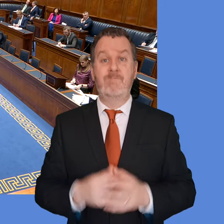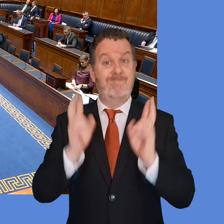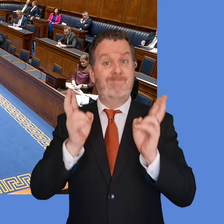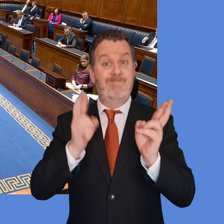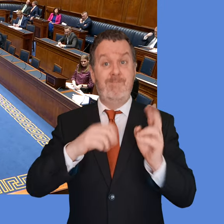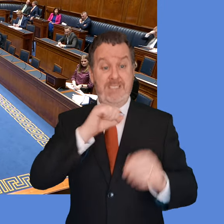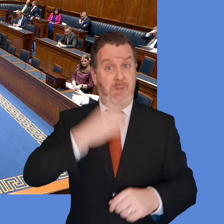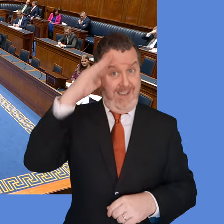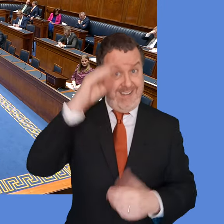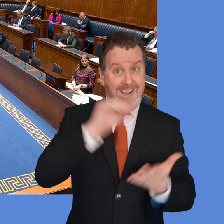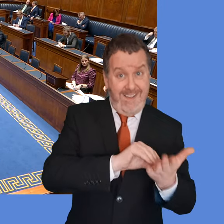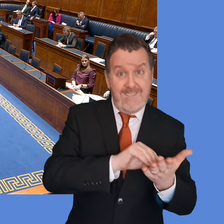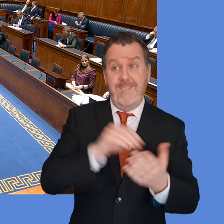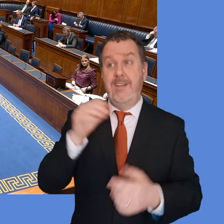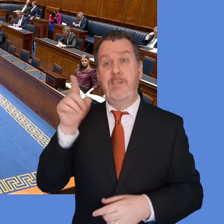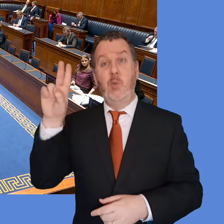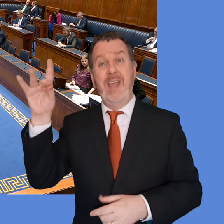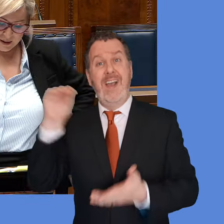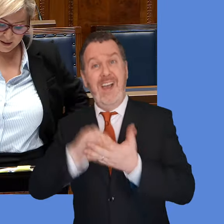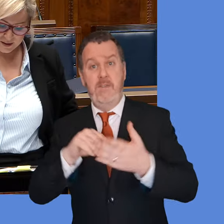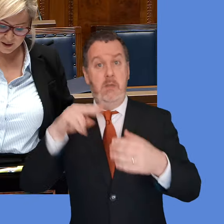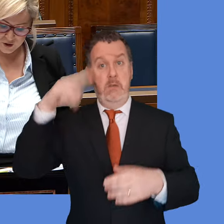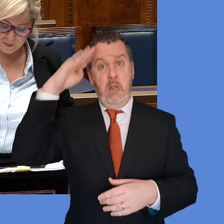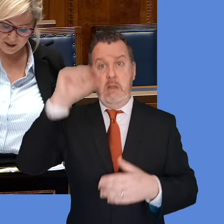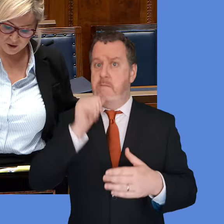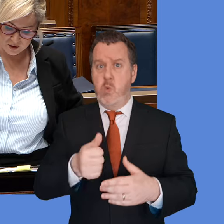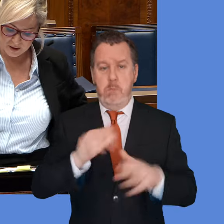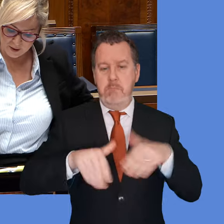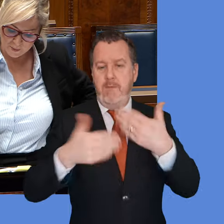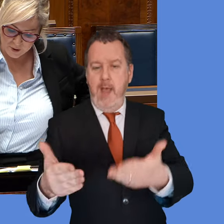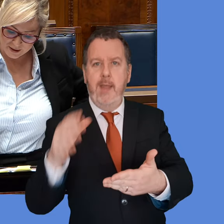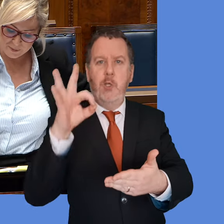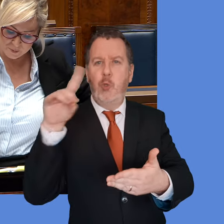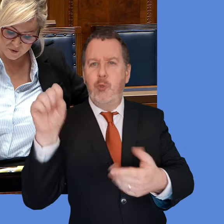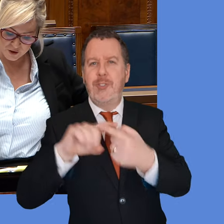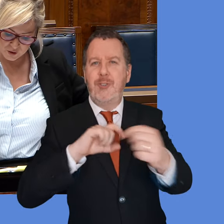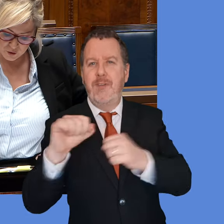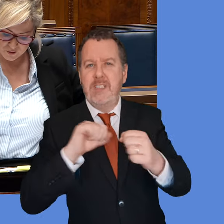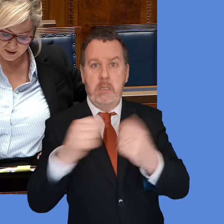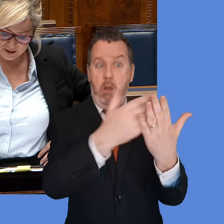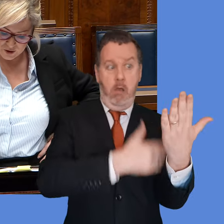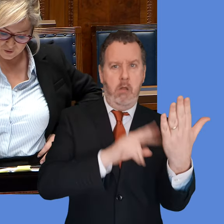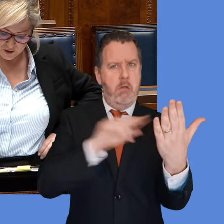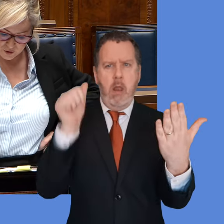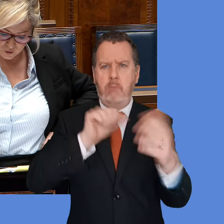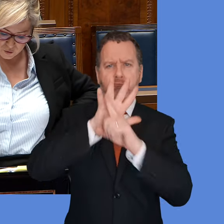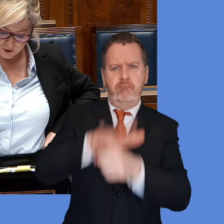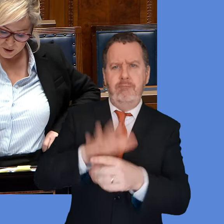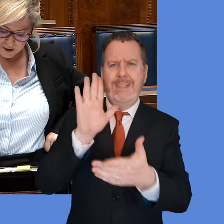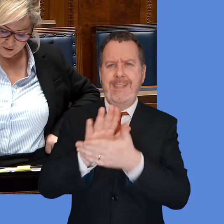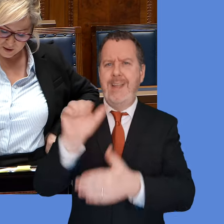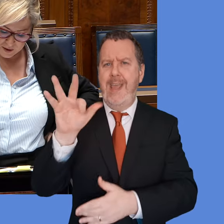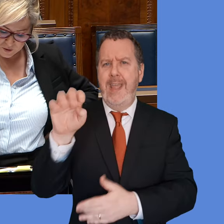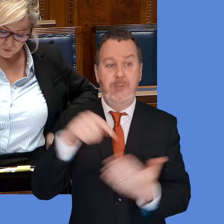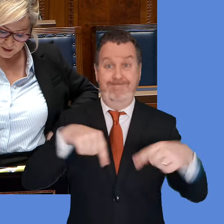because we are the only place on these two islands without any protection against age discrimination, particularly in provision to goods, facilities and services, so